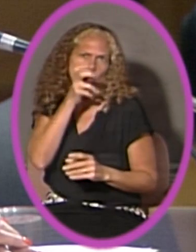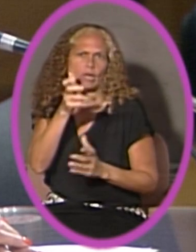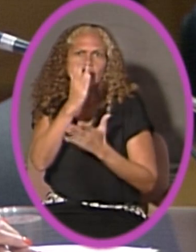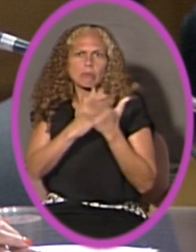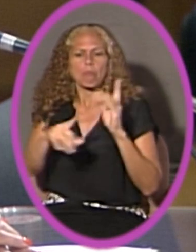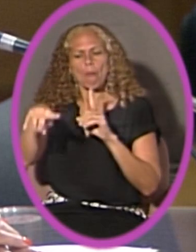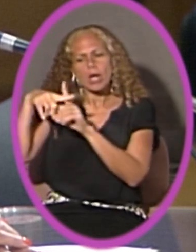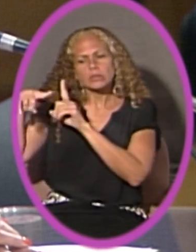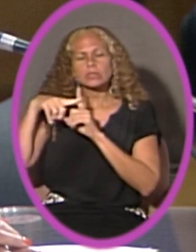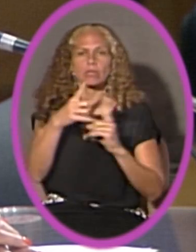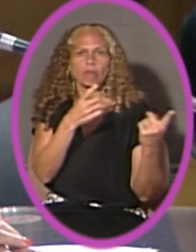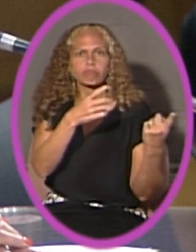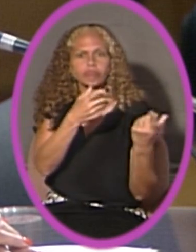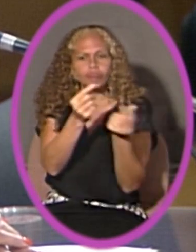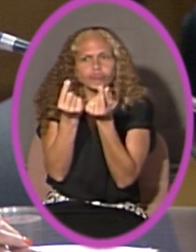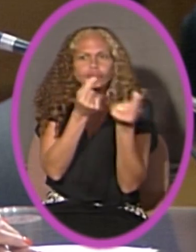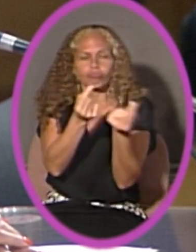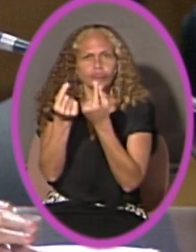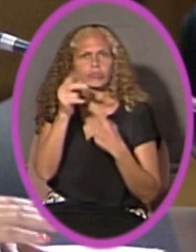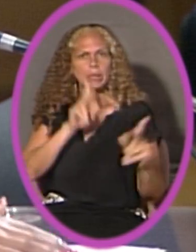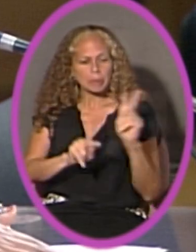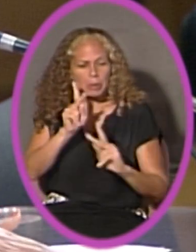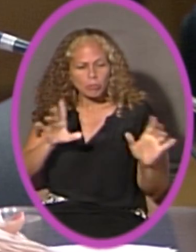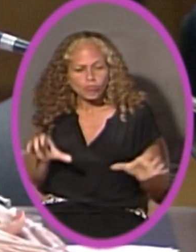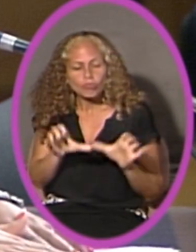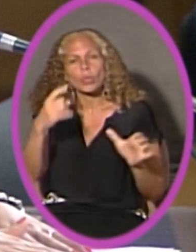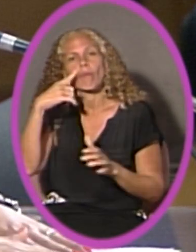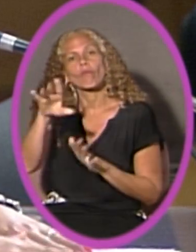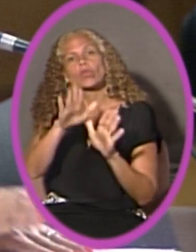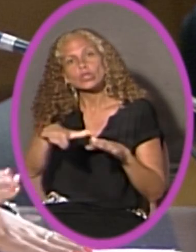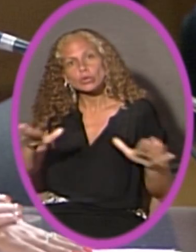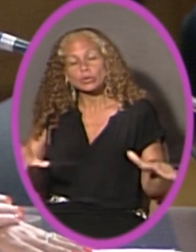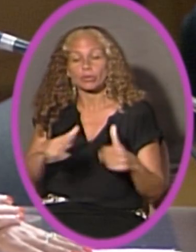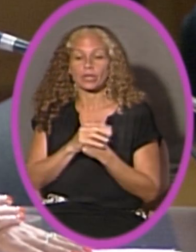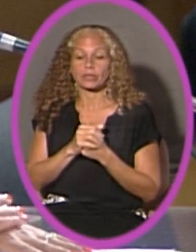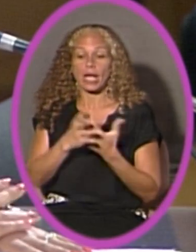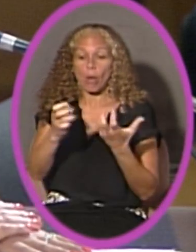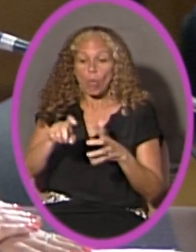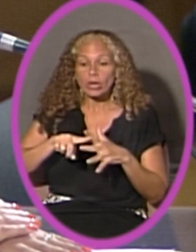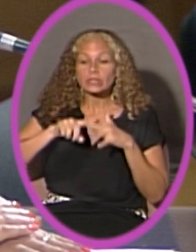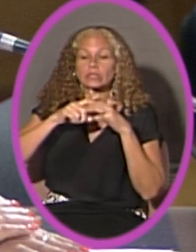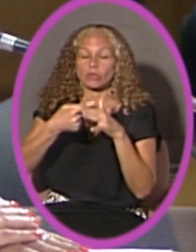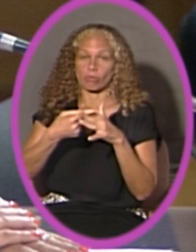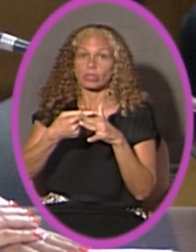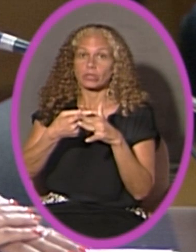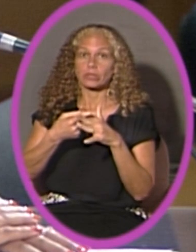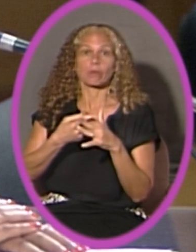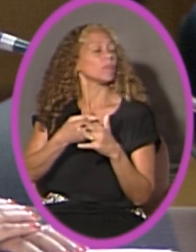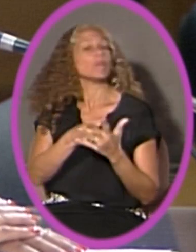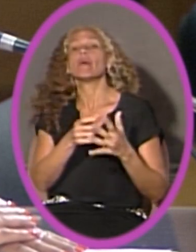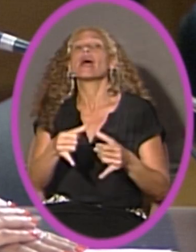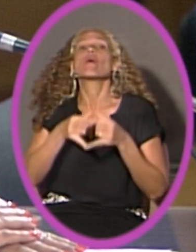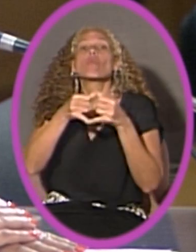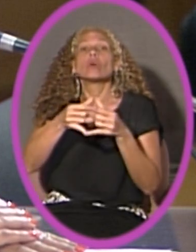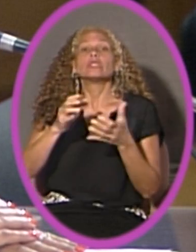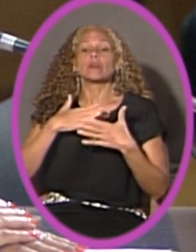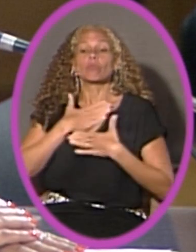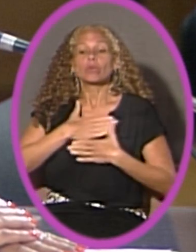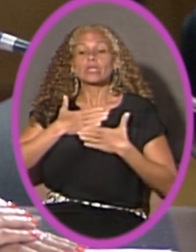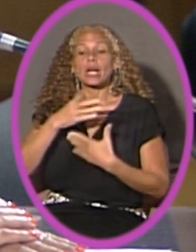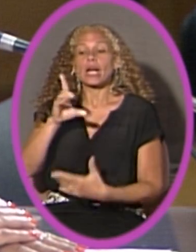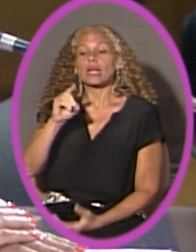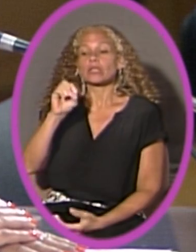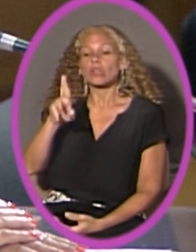positive things that these individuals have done for children. I'd like to start off by giving special words of appreciation to Dr.